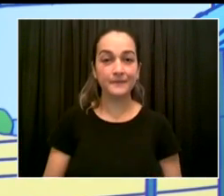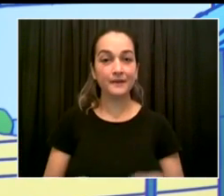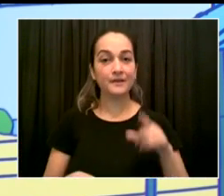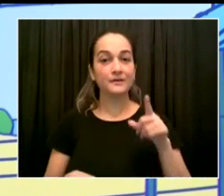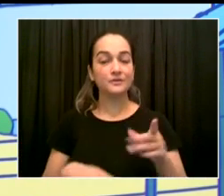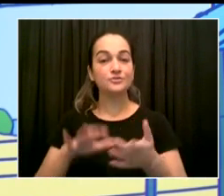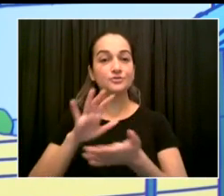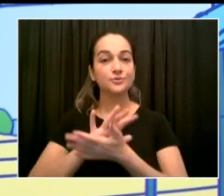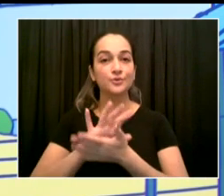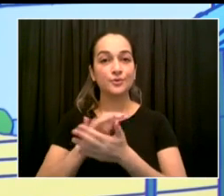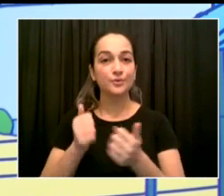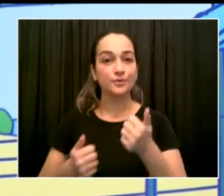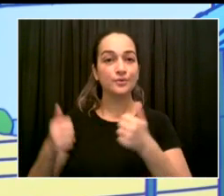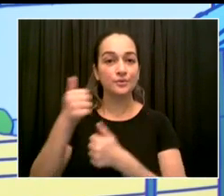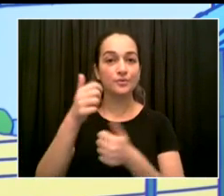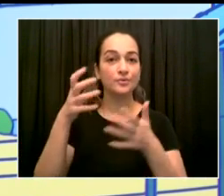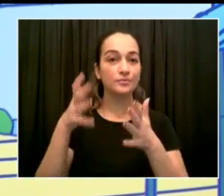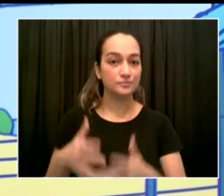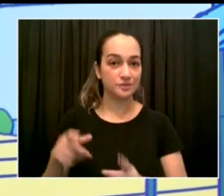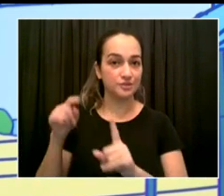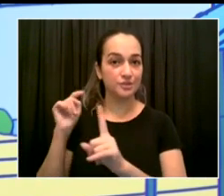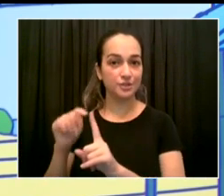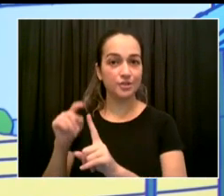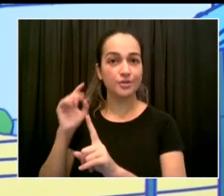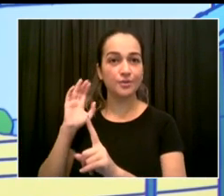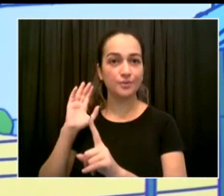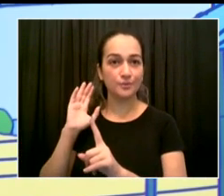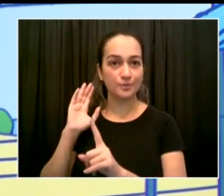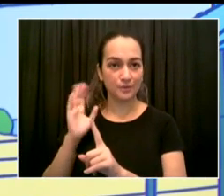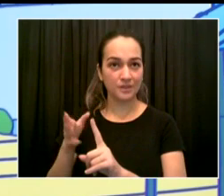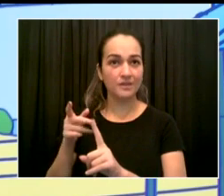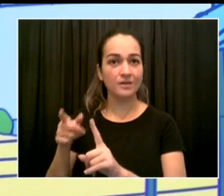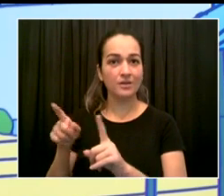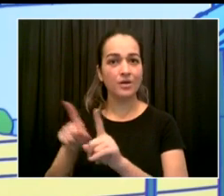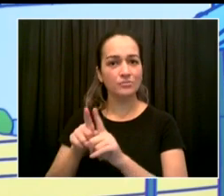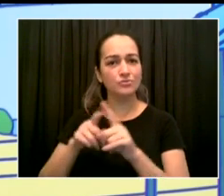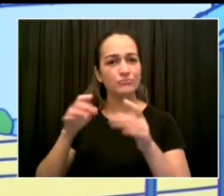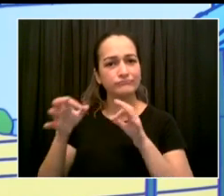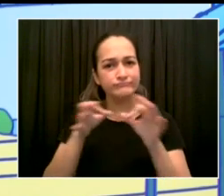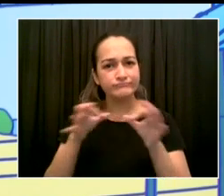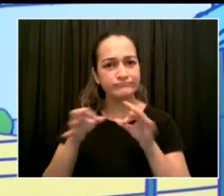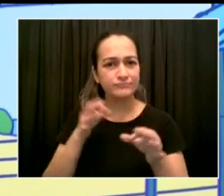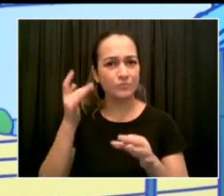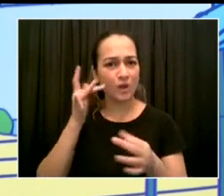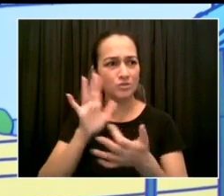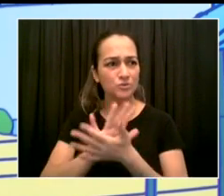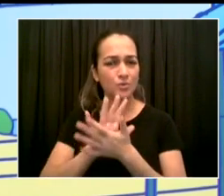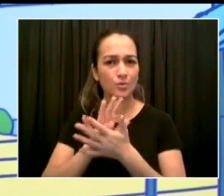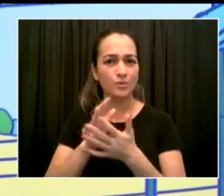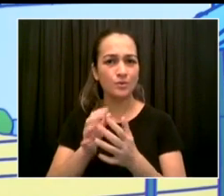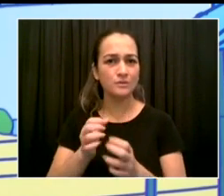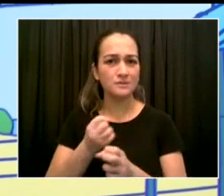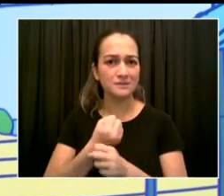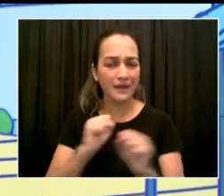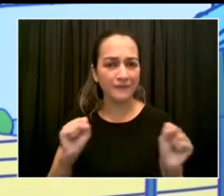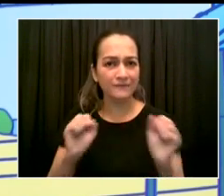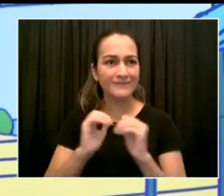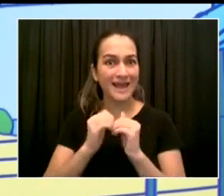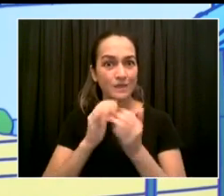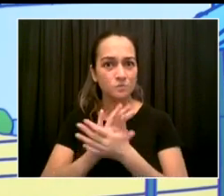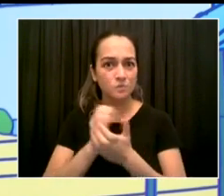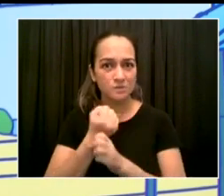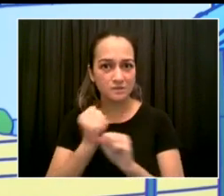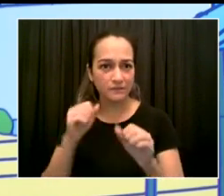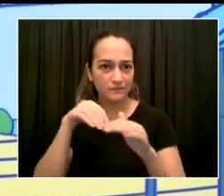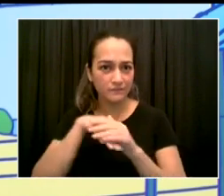standards are in place, and she knows that the efforts of our school communities focused